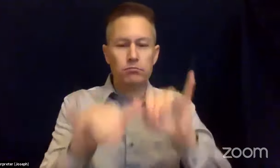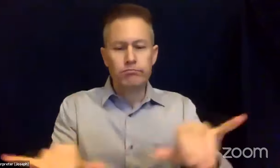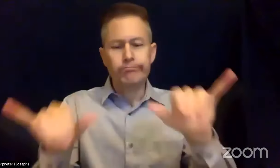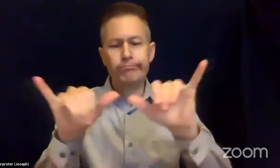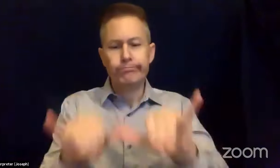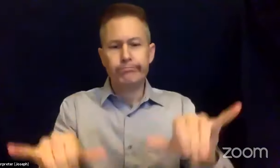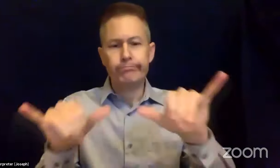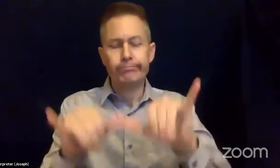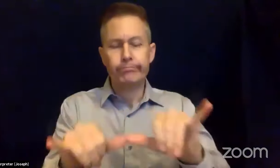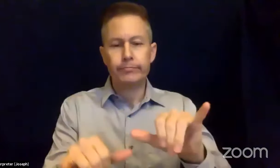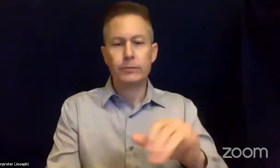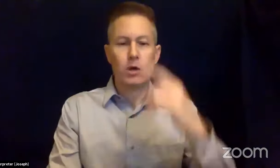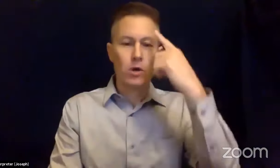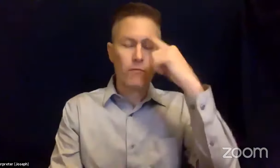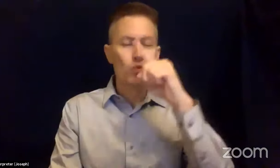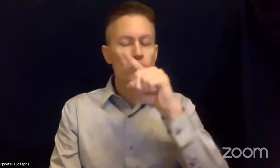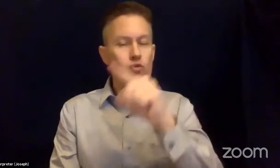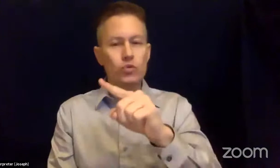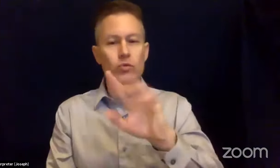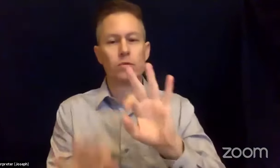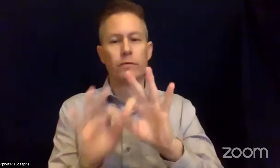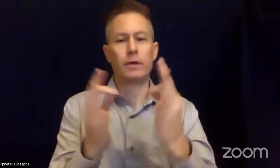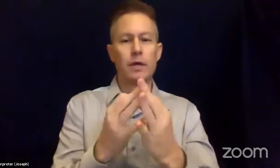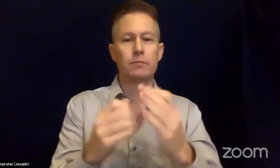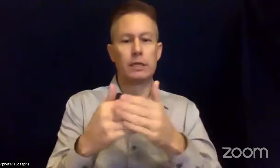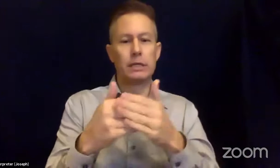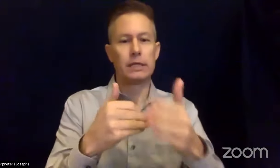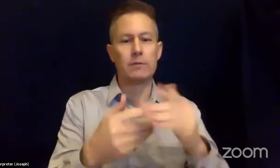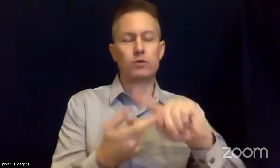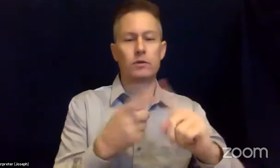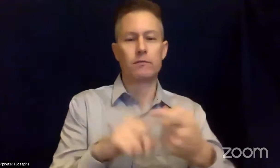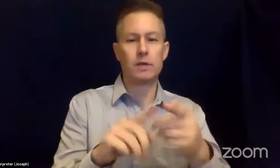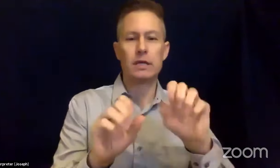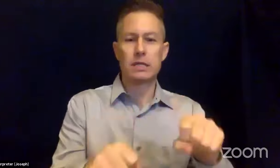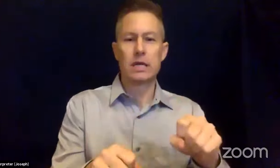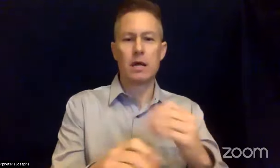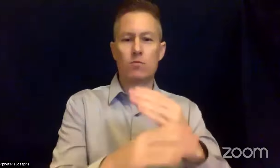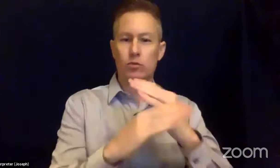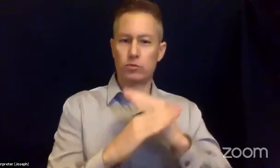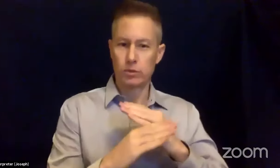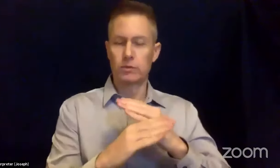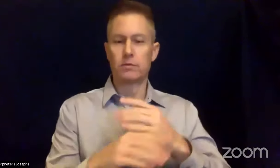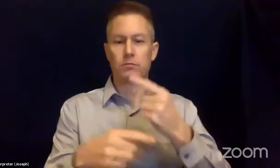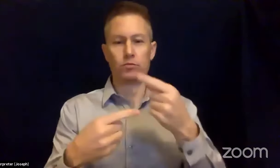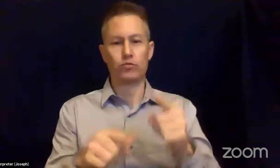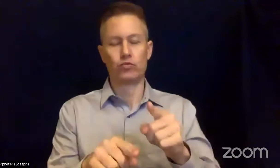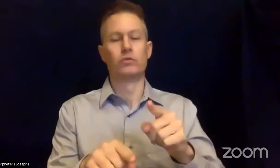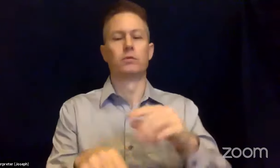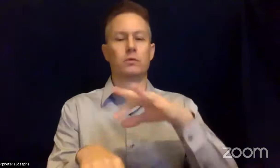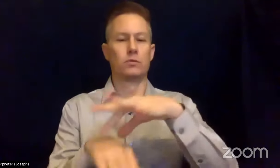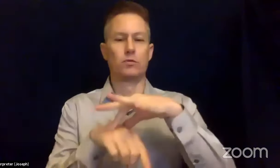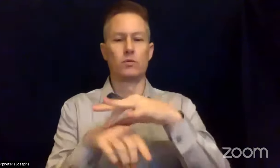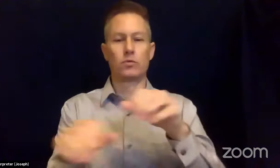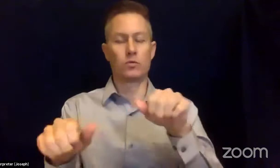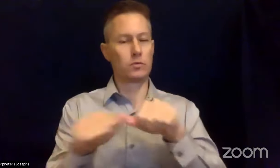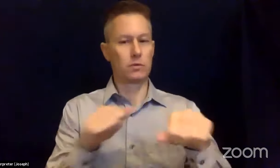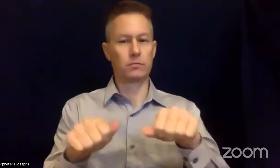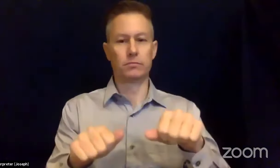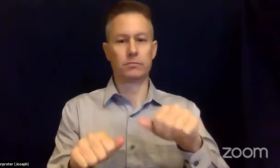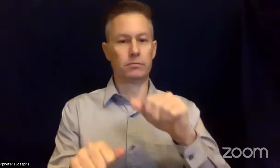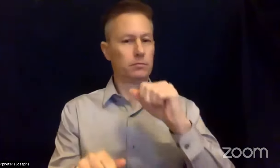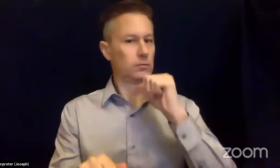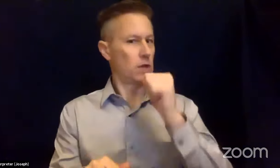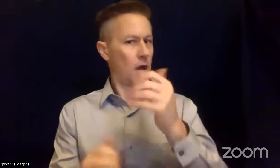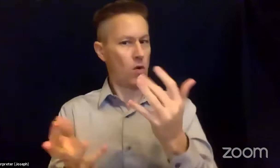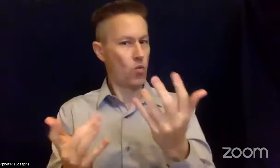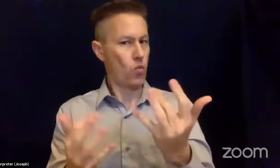your family, neighbors, and friends know how to protect yourselves during an earthquake. You don't have to wait for